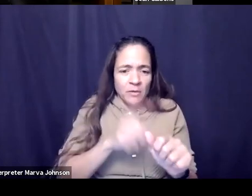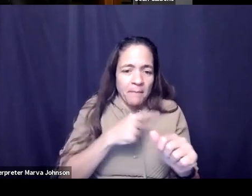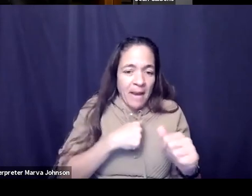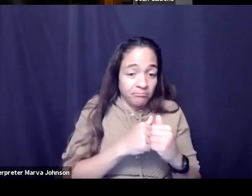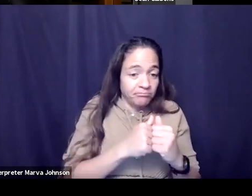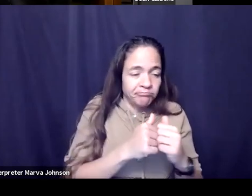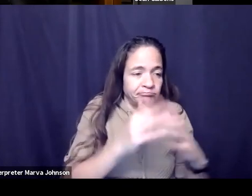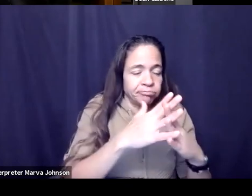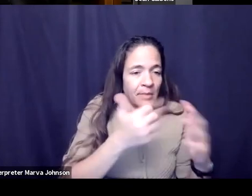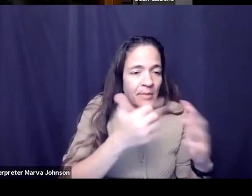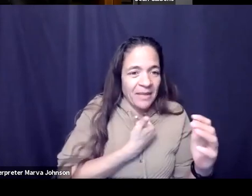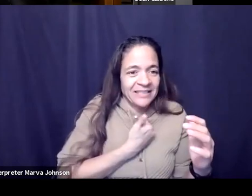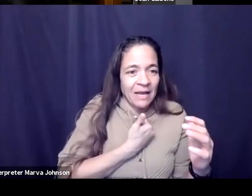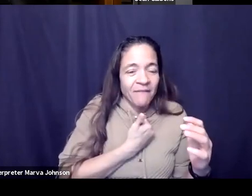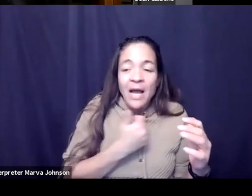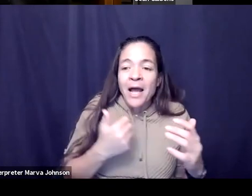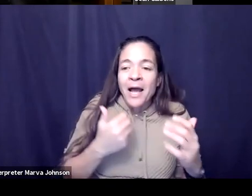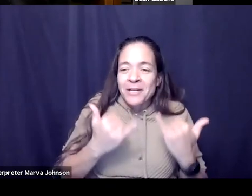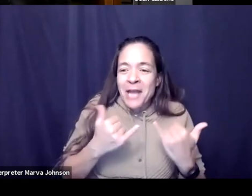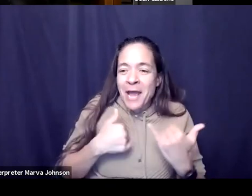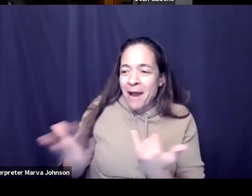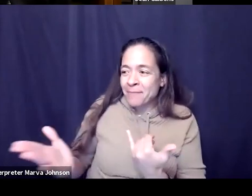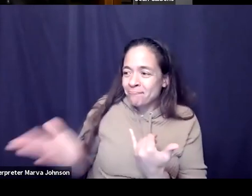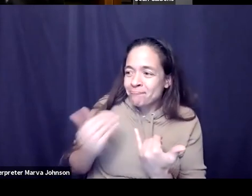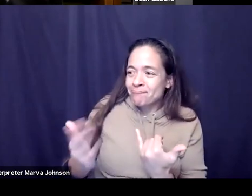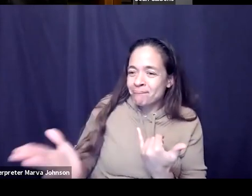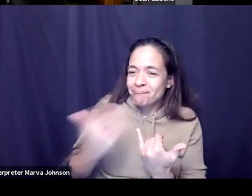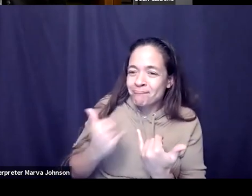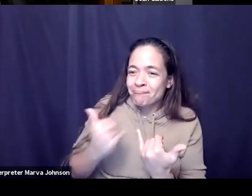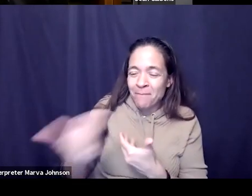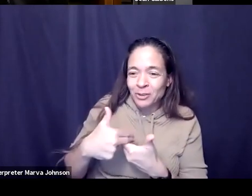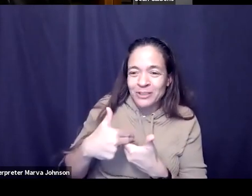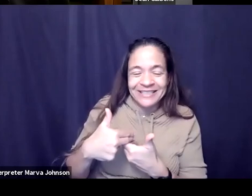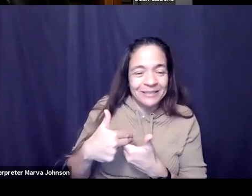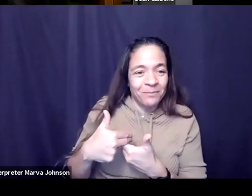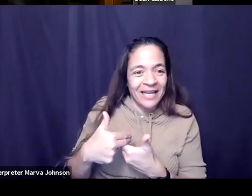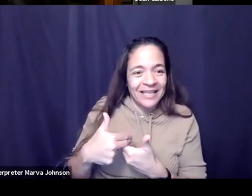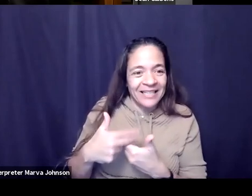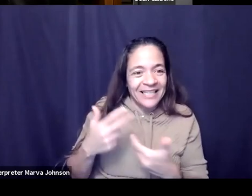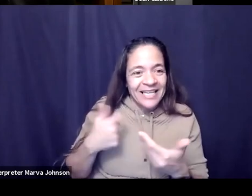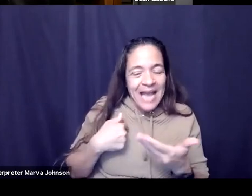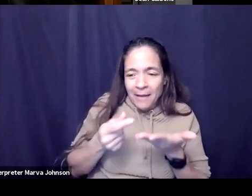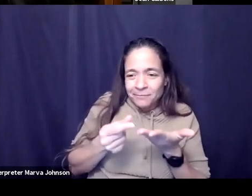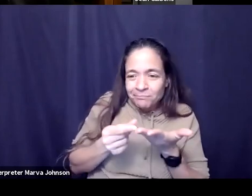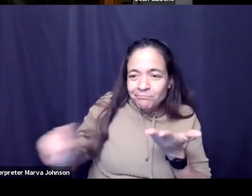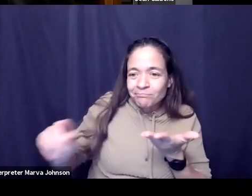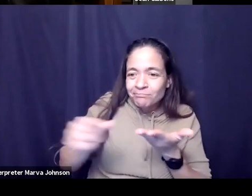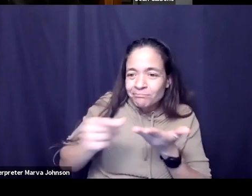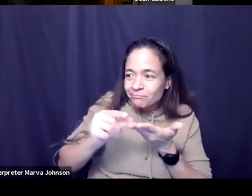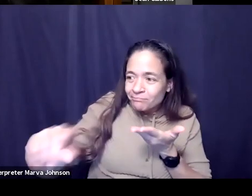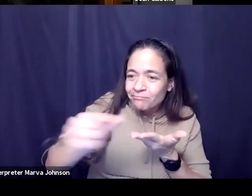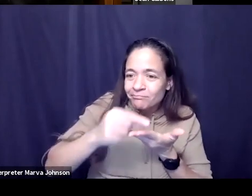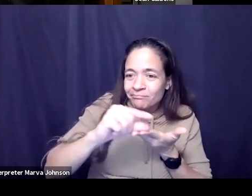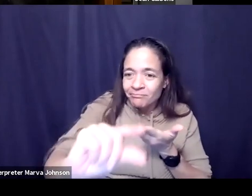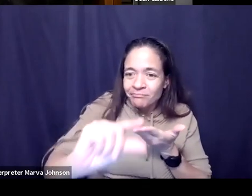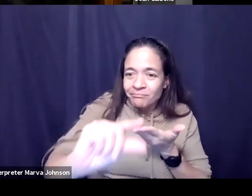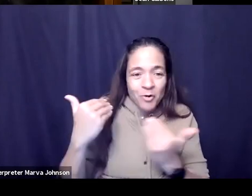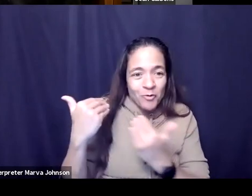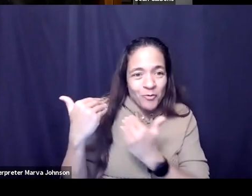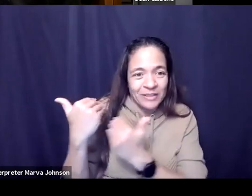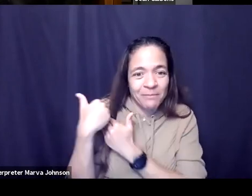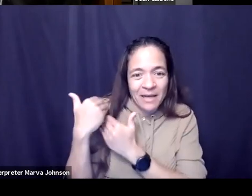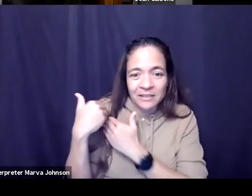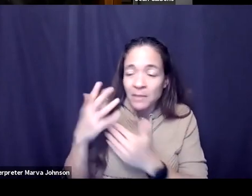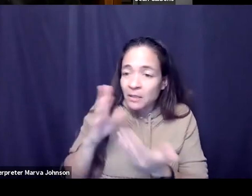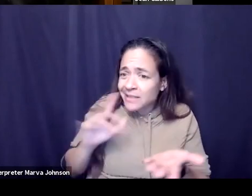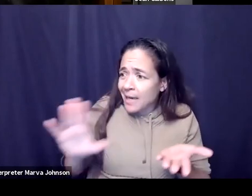participate in a meaningful way very quickly then you you had you break off little pieces chunks of responsibility and say hey